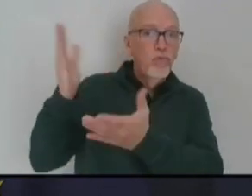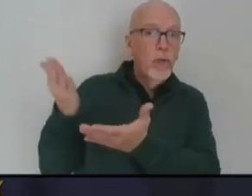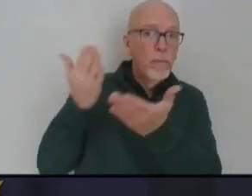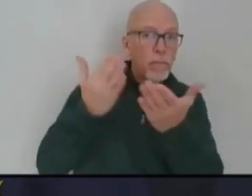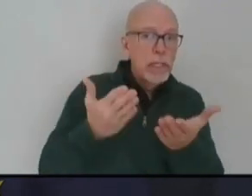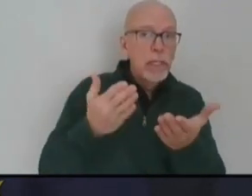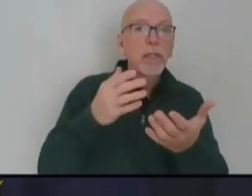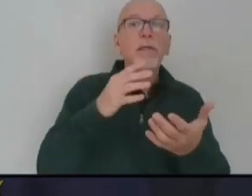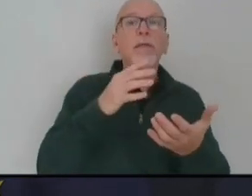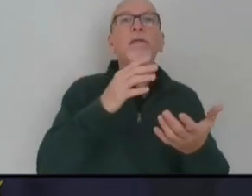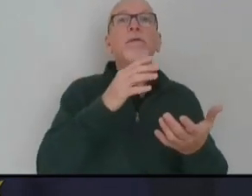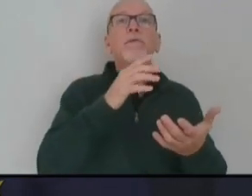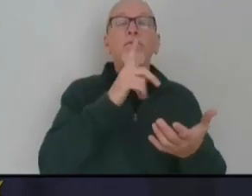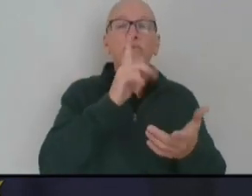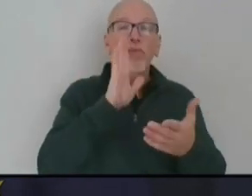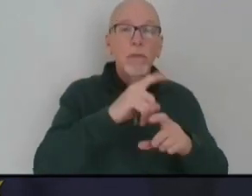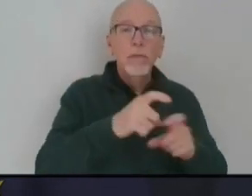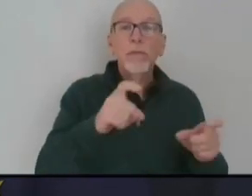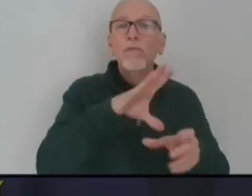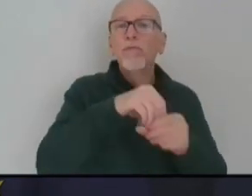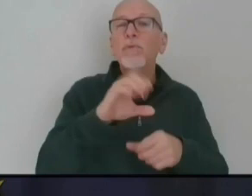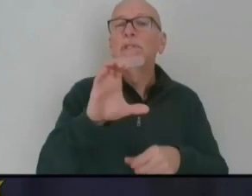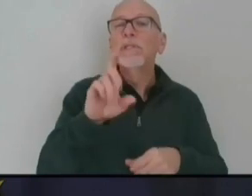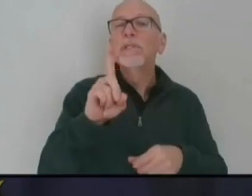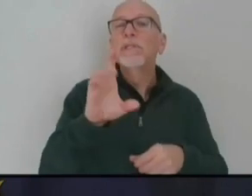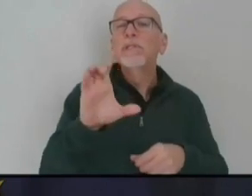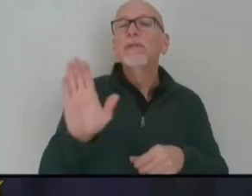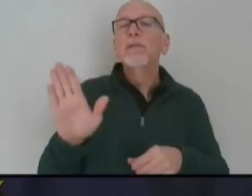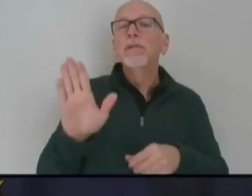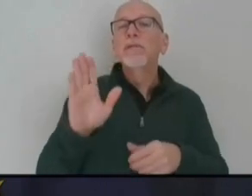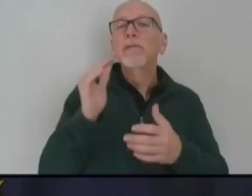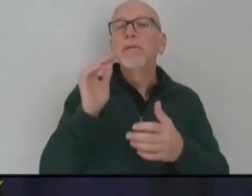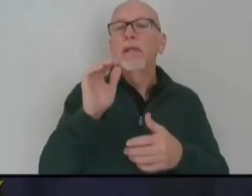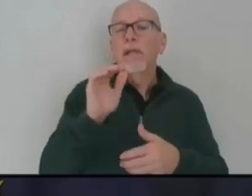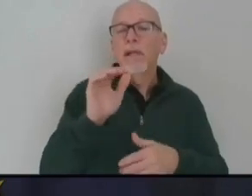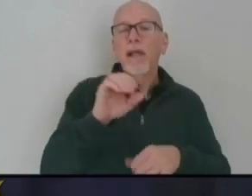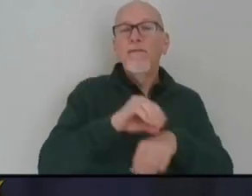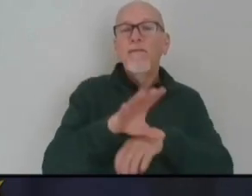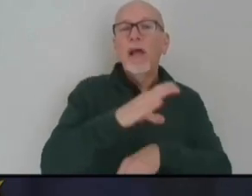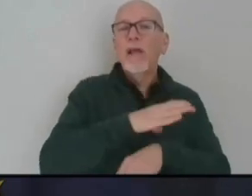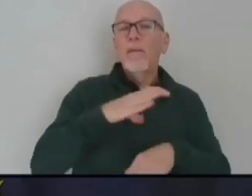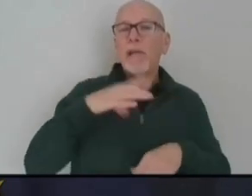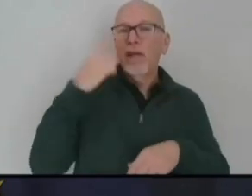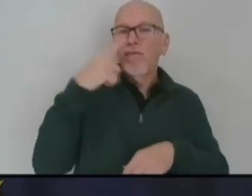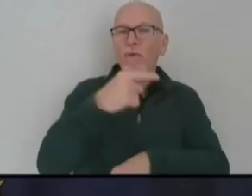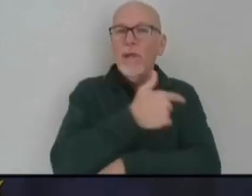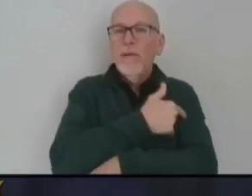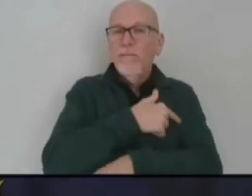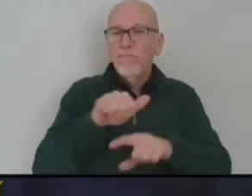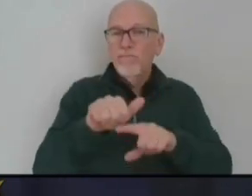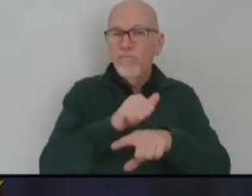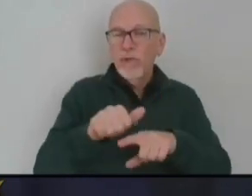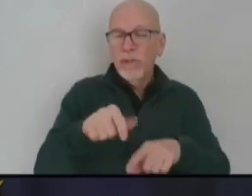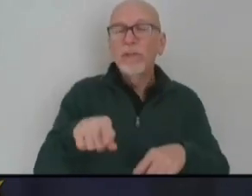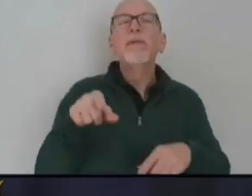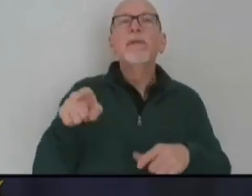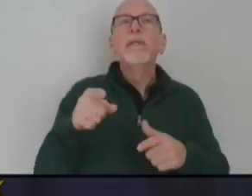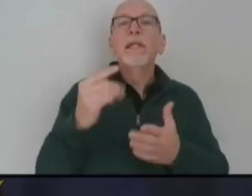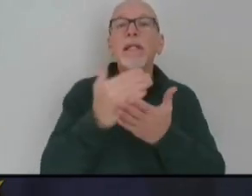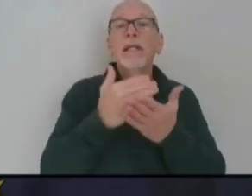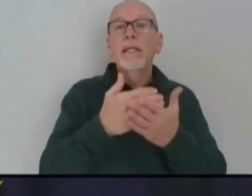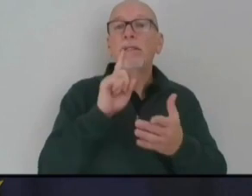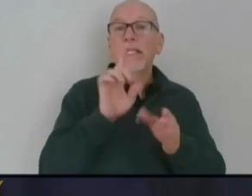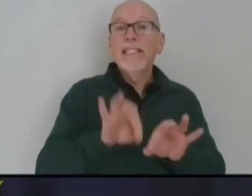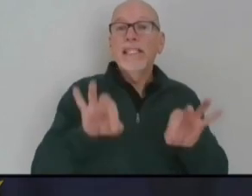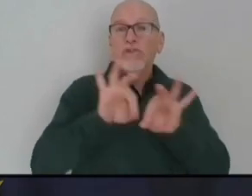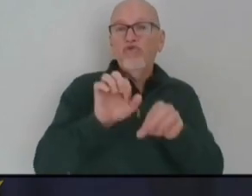-19, including the CDC's ACIP, which is the Advisory Committee of Immunization Practices, who currently lists essential workers next,